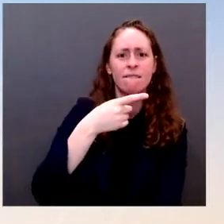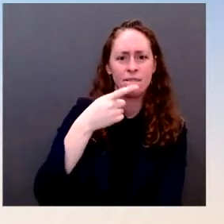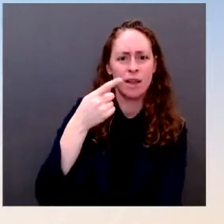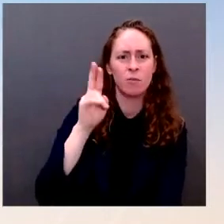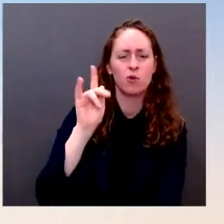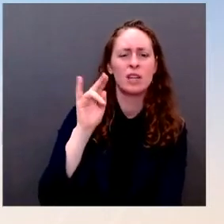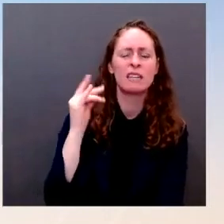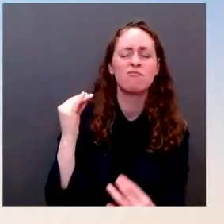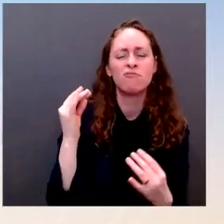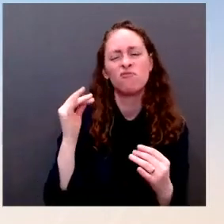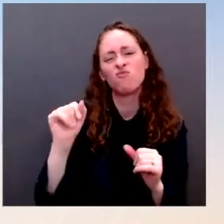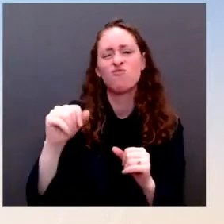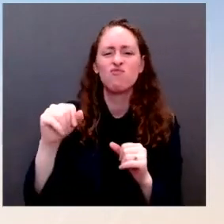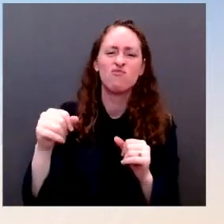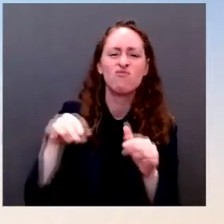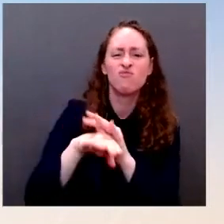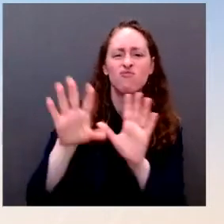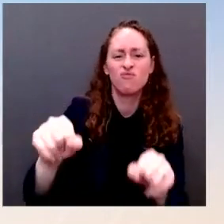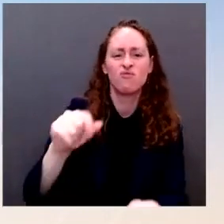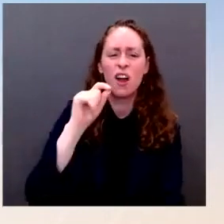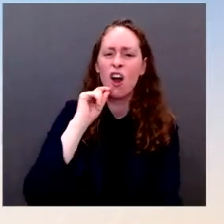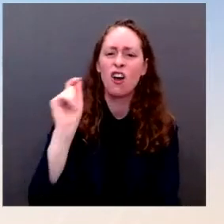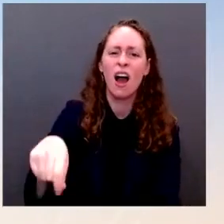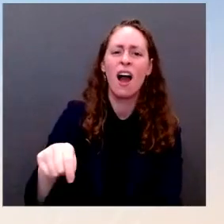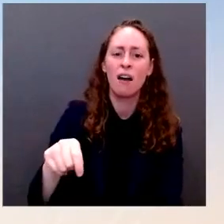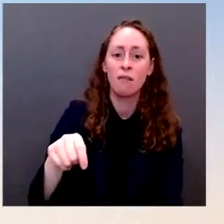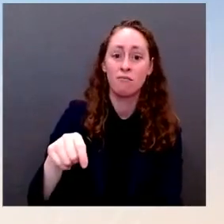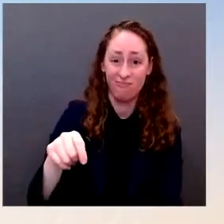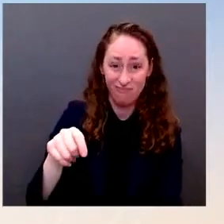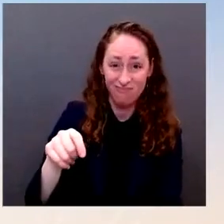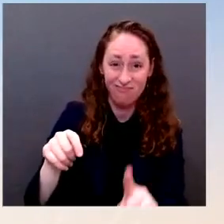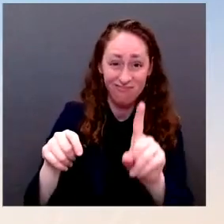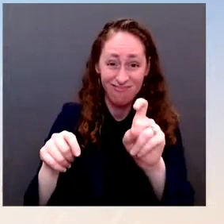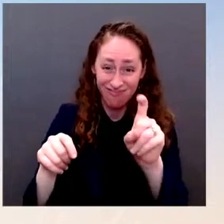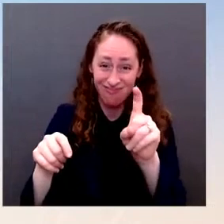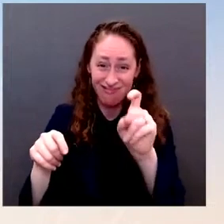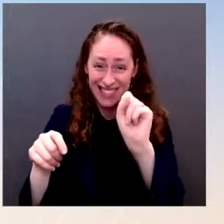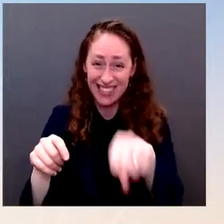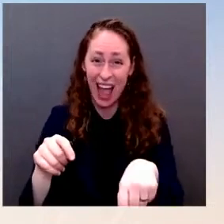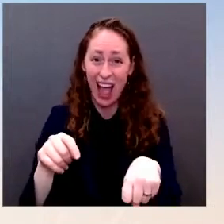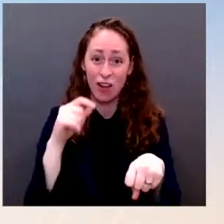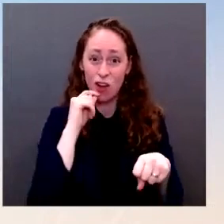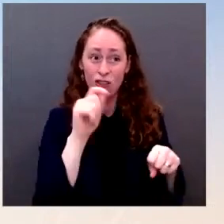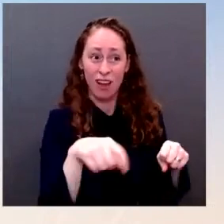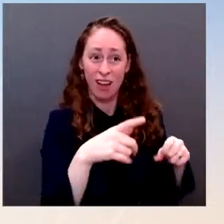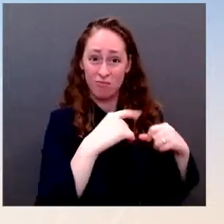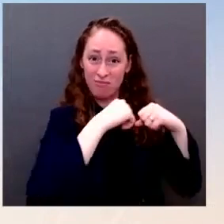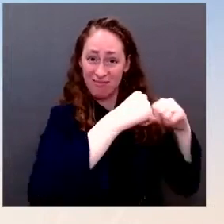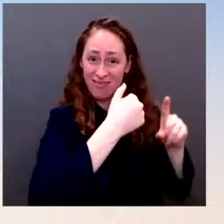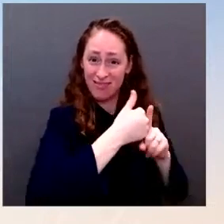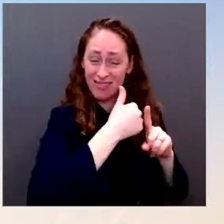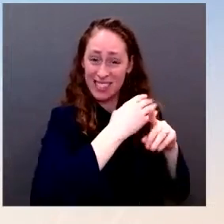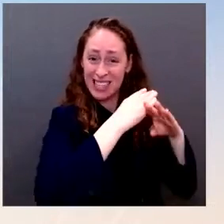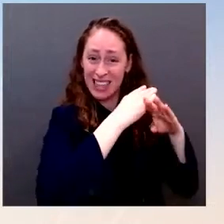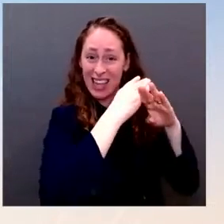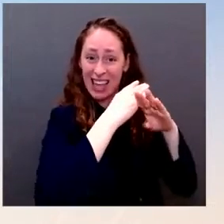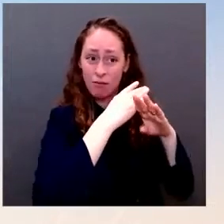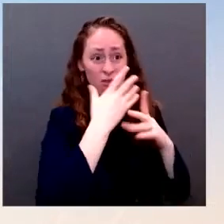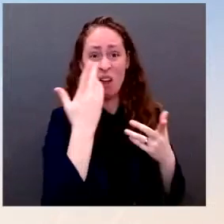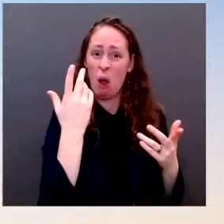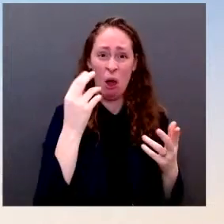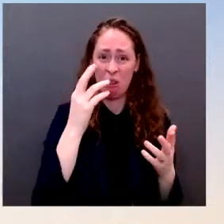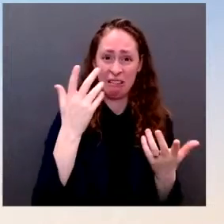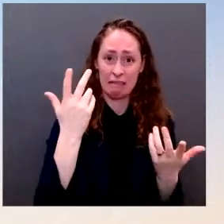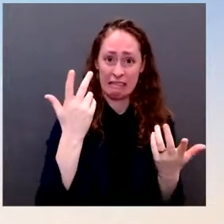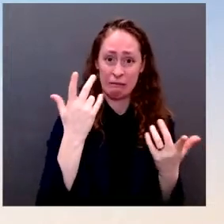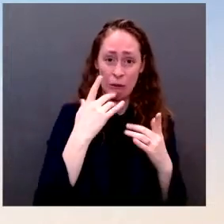takeover? Jackie, it's a great question. I would really point you to the Department of Defense to make any assessment if they can. And obviously, some assessments they may not